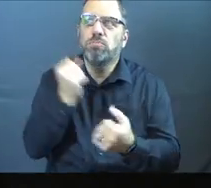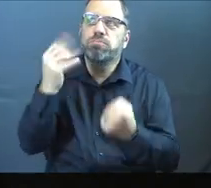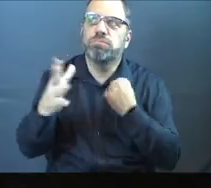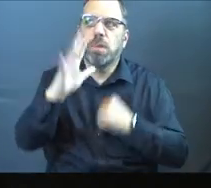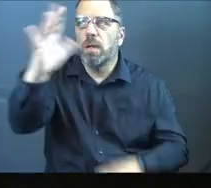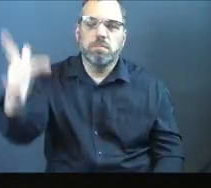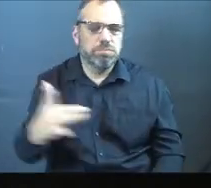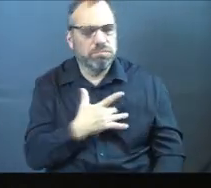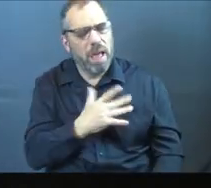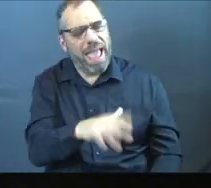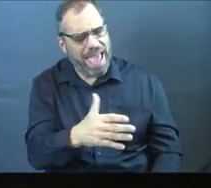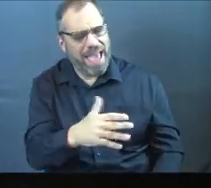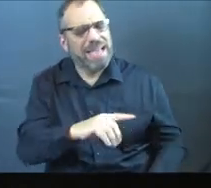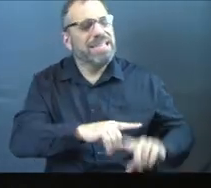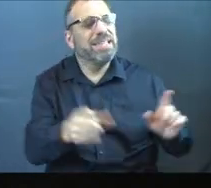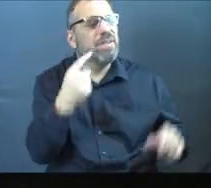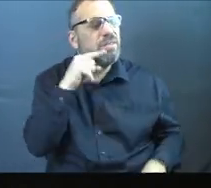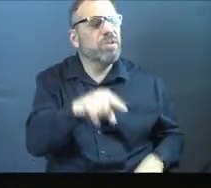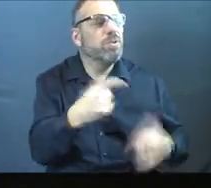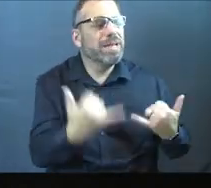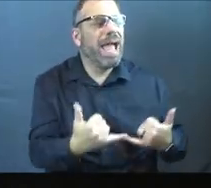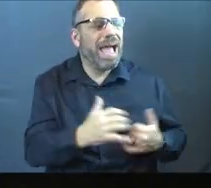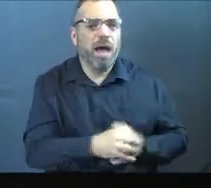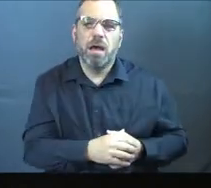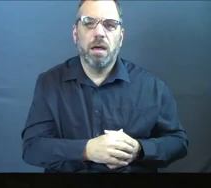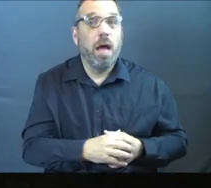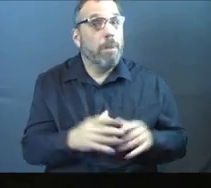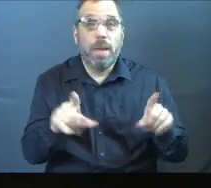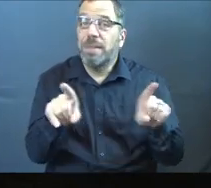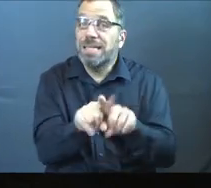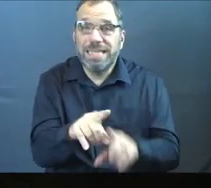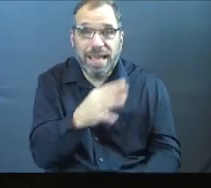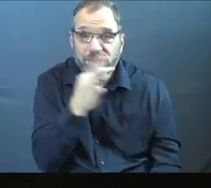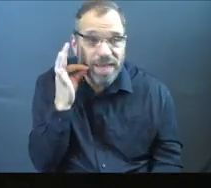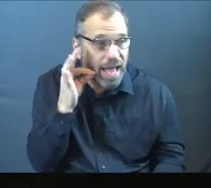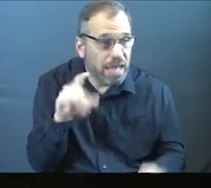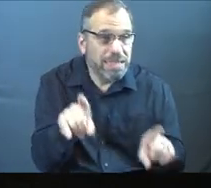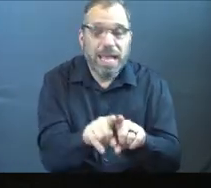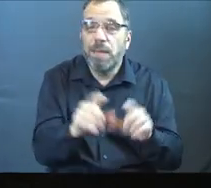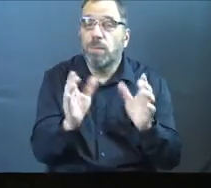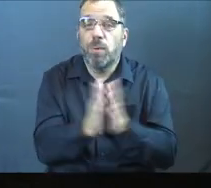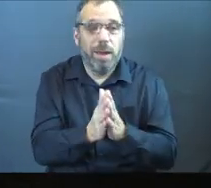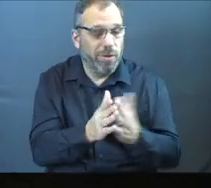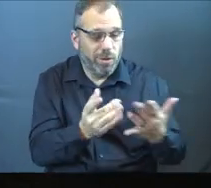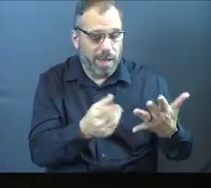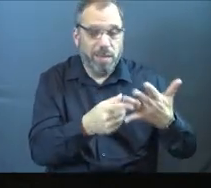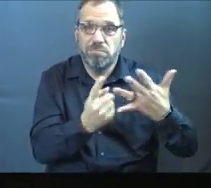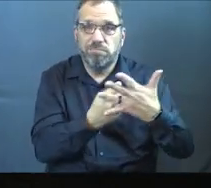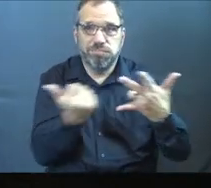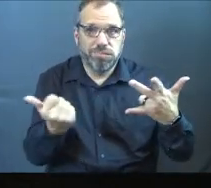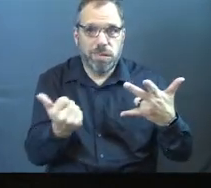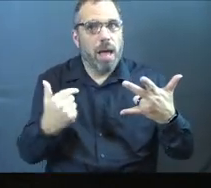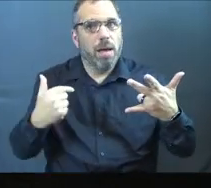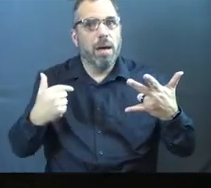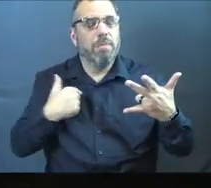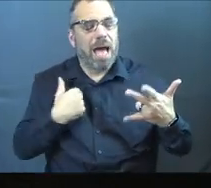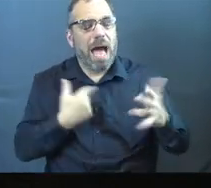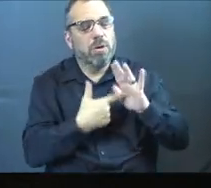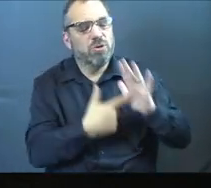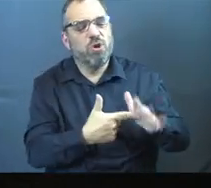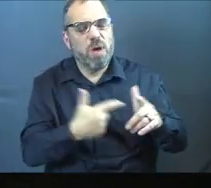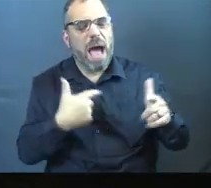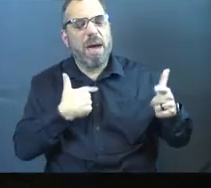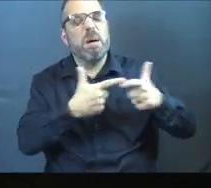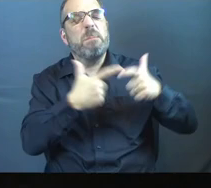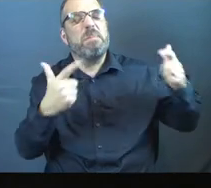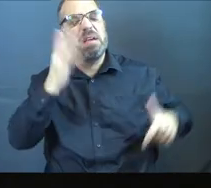Let God come in and say, hey, I've got something different for you this time. You may do the same fast. You may give something up, but I want to show you that I'm a big God who